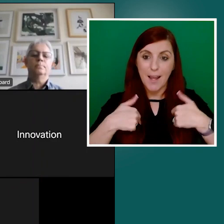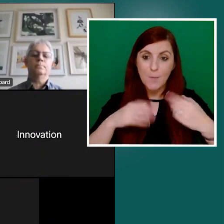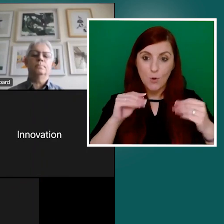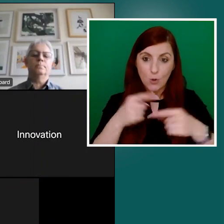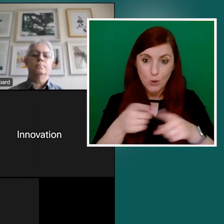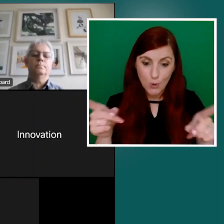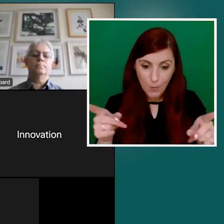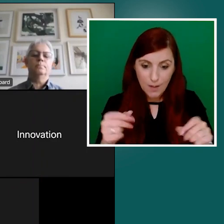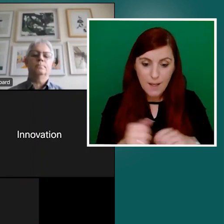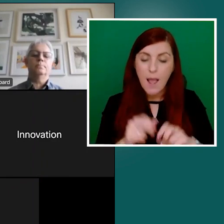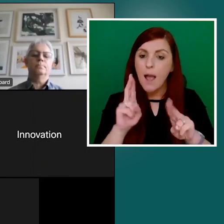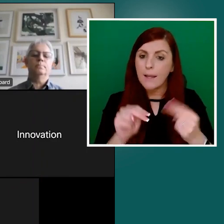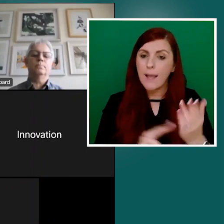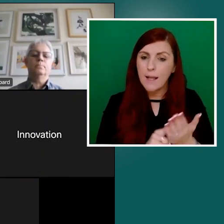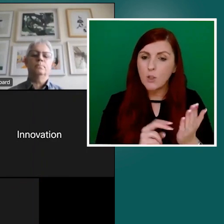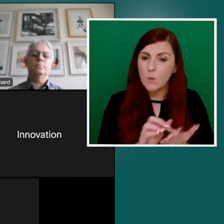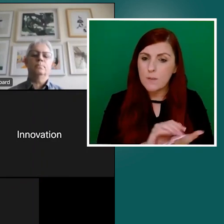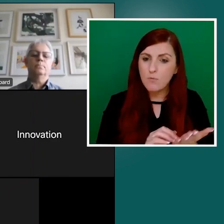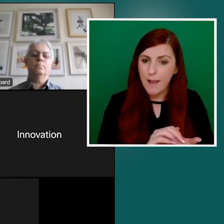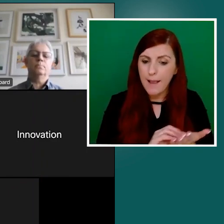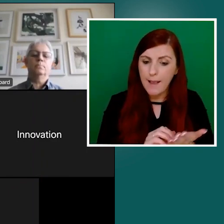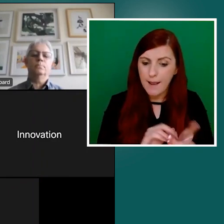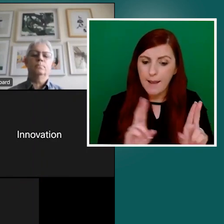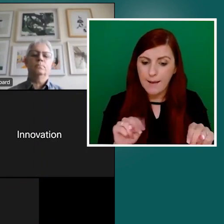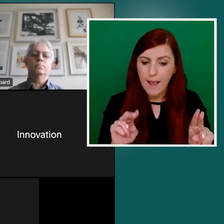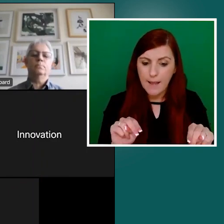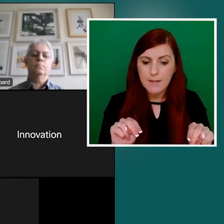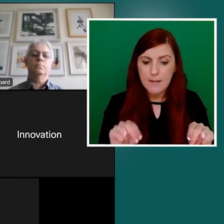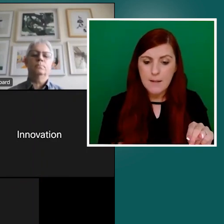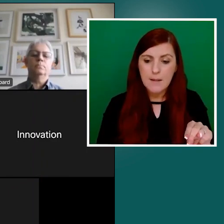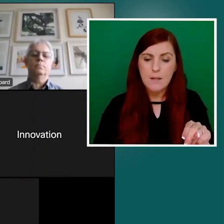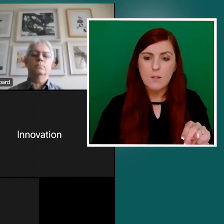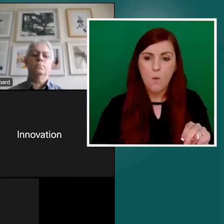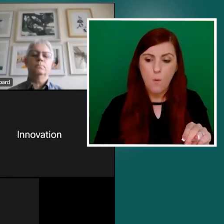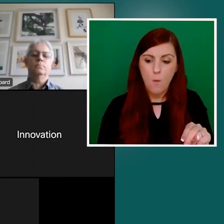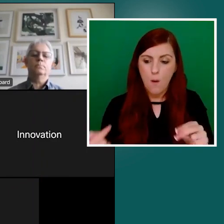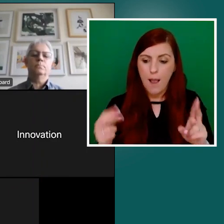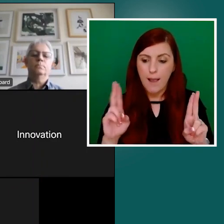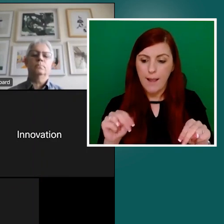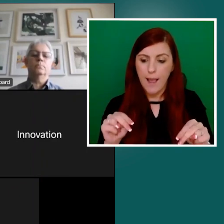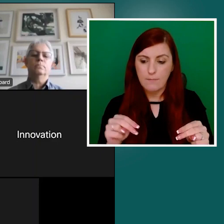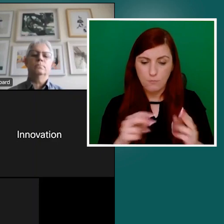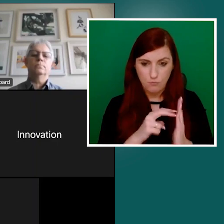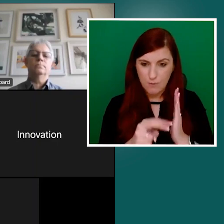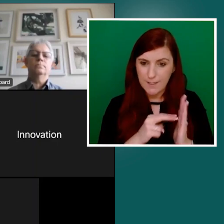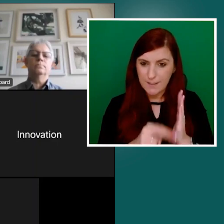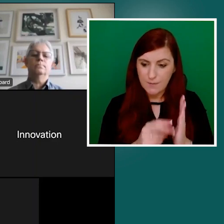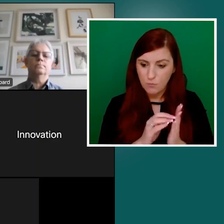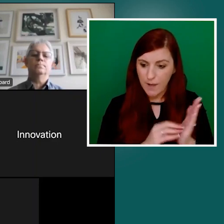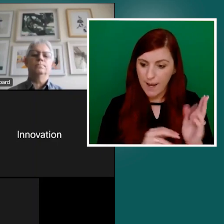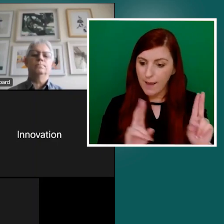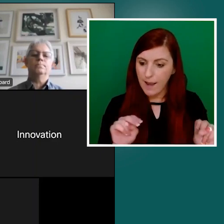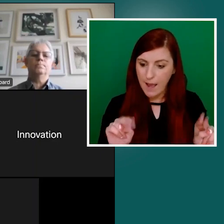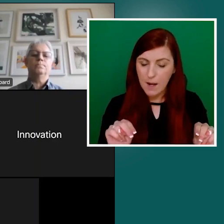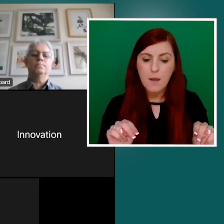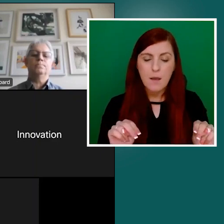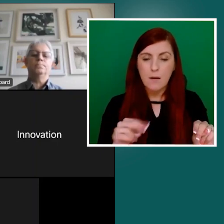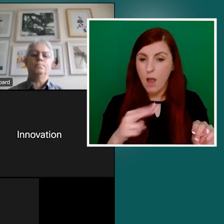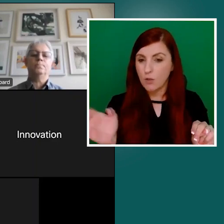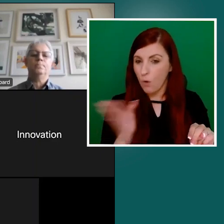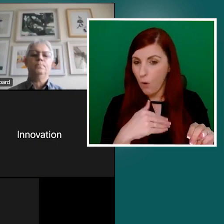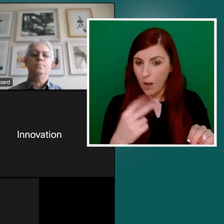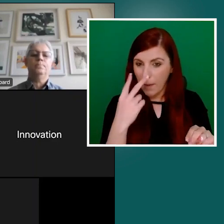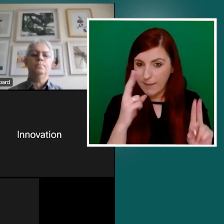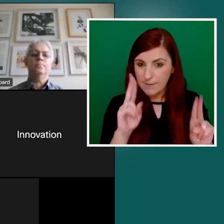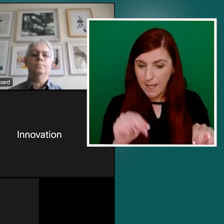to be one of the blind people who read Braille. Not every blind person does. But I've chosen today to use speech just